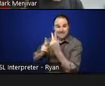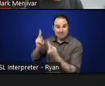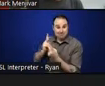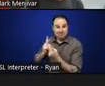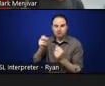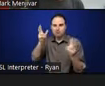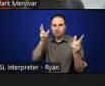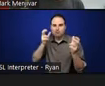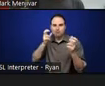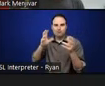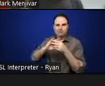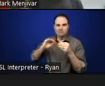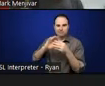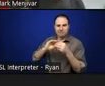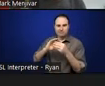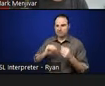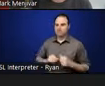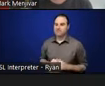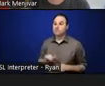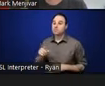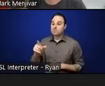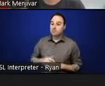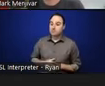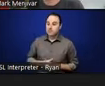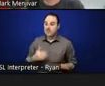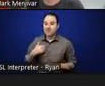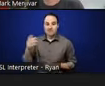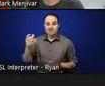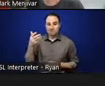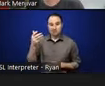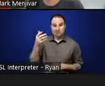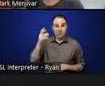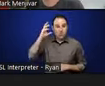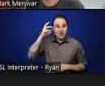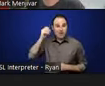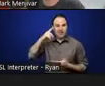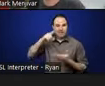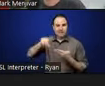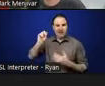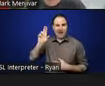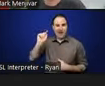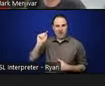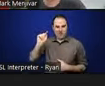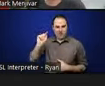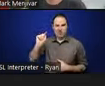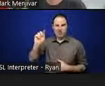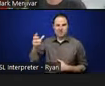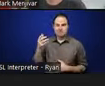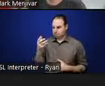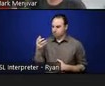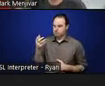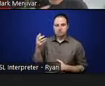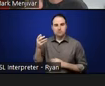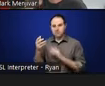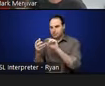stories. And then there was also these little hand radios that you could check out inside of the space. And so then people were encouraged to check out a